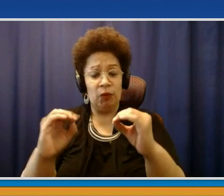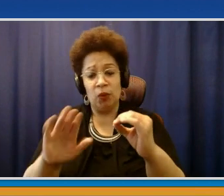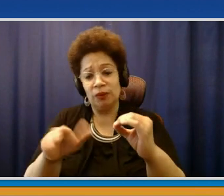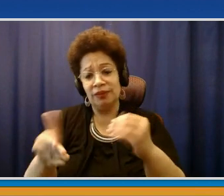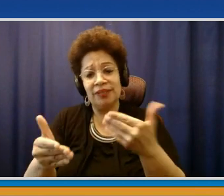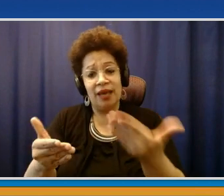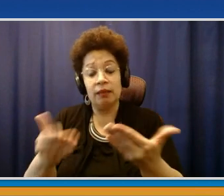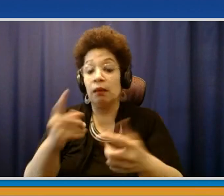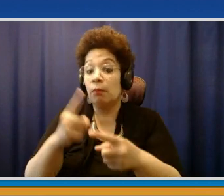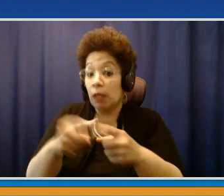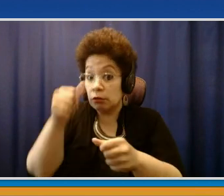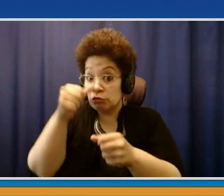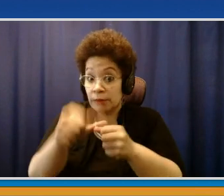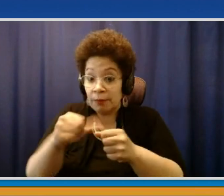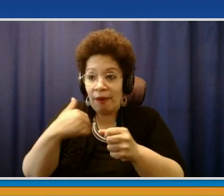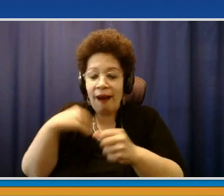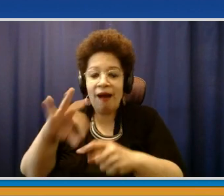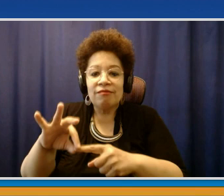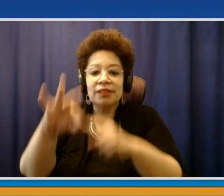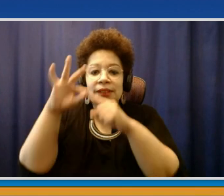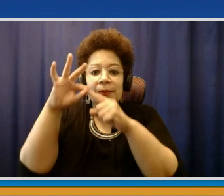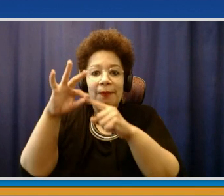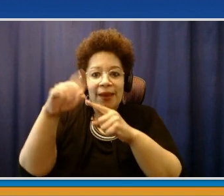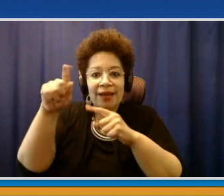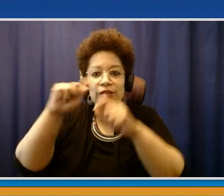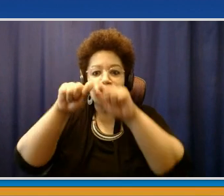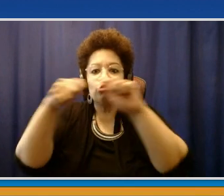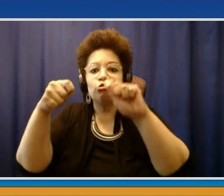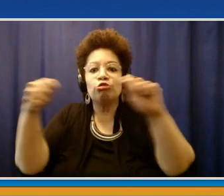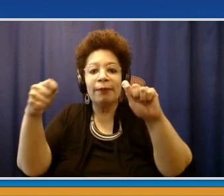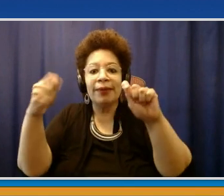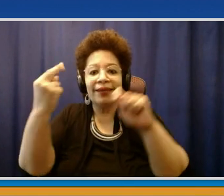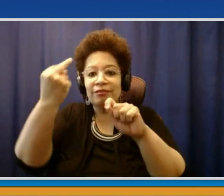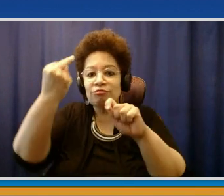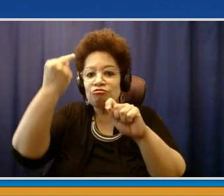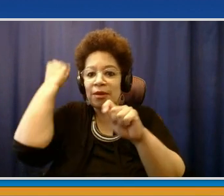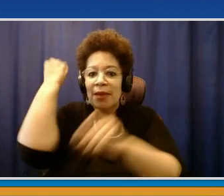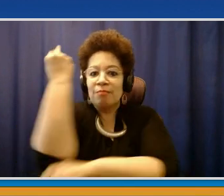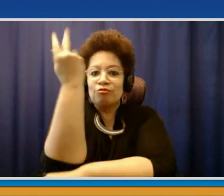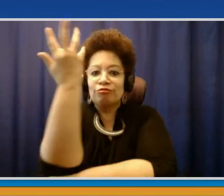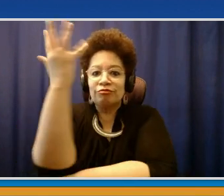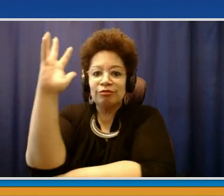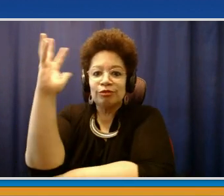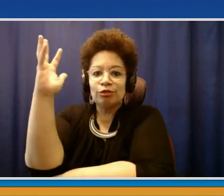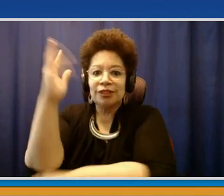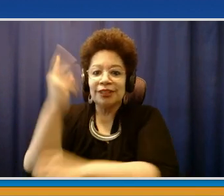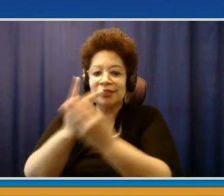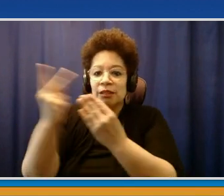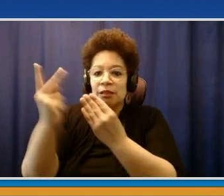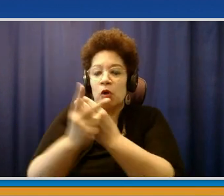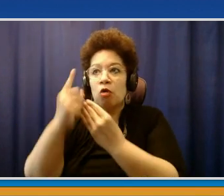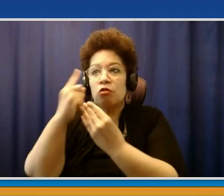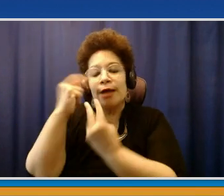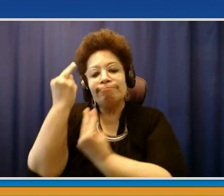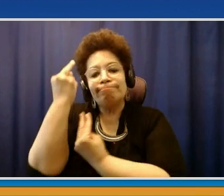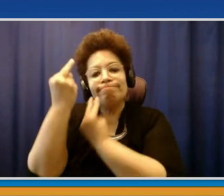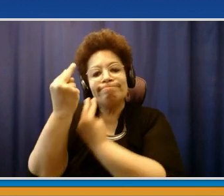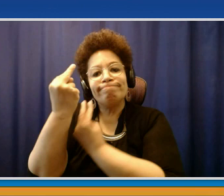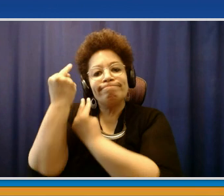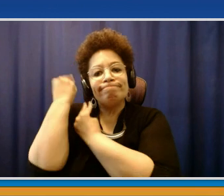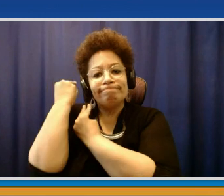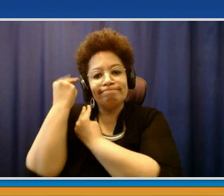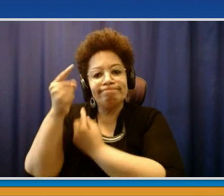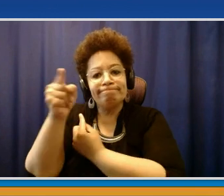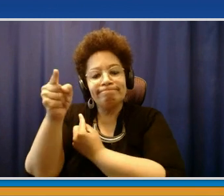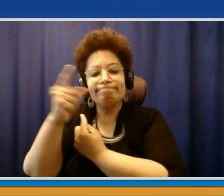died during COVID. On a companion basis, probably the single biggest reason for the reduction is the rise in vaccinations. Now we